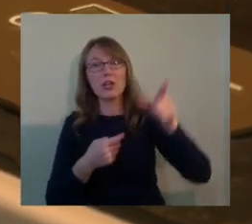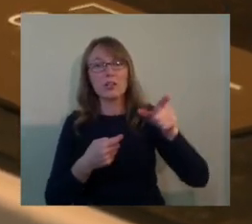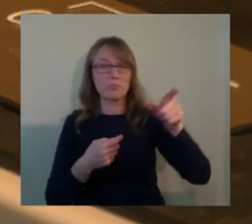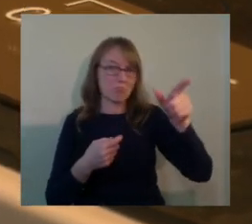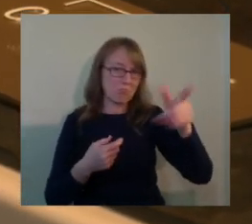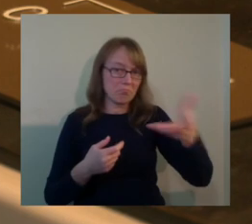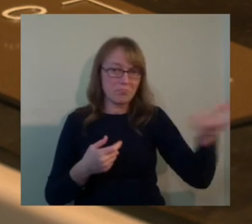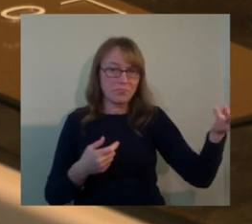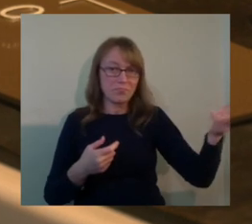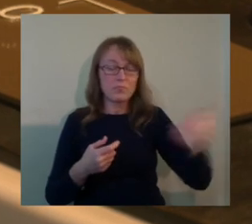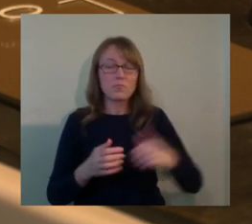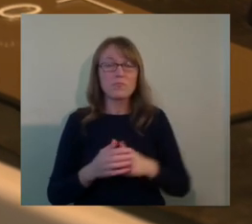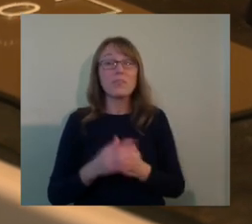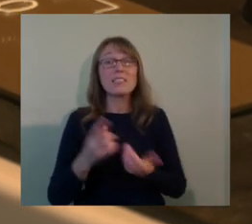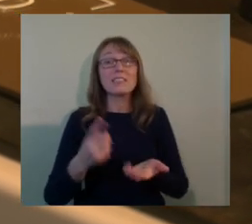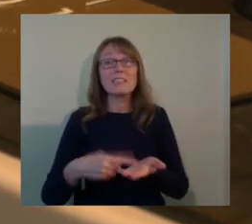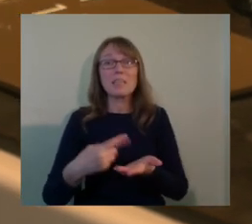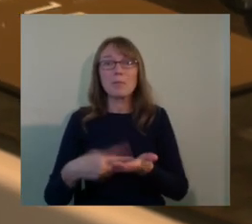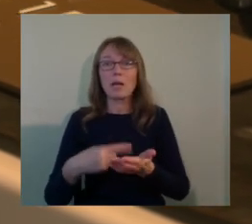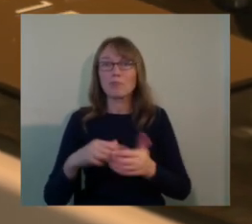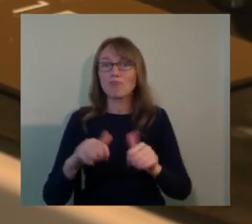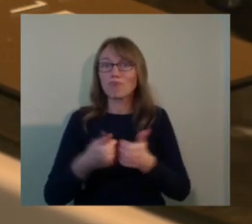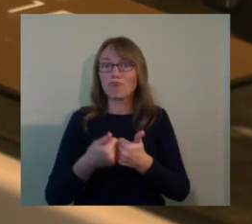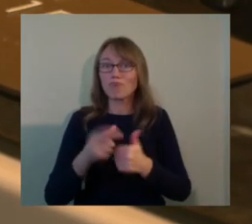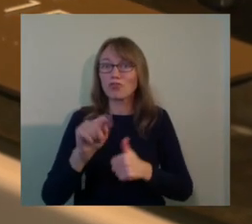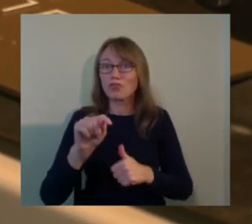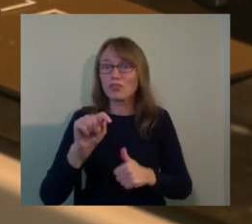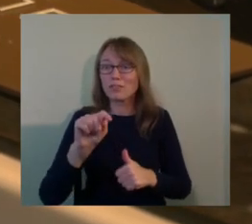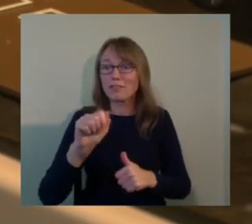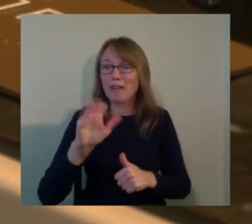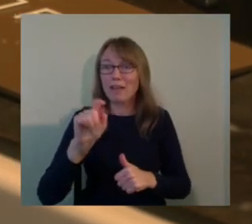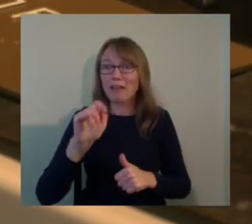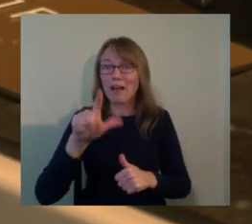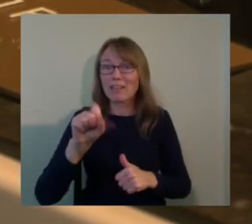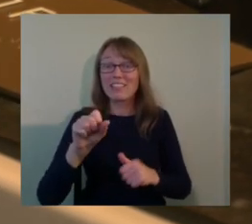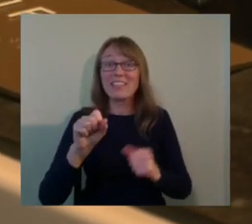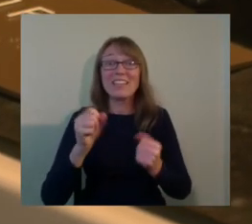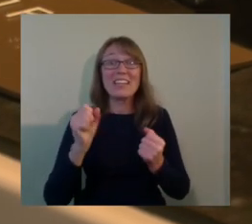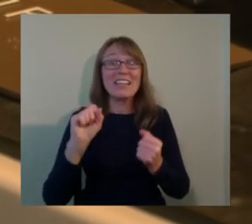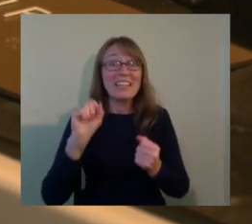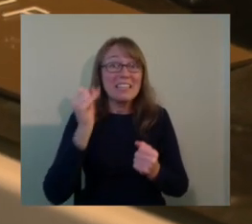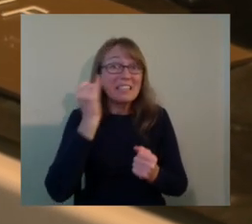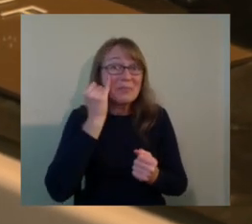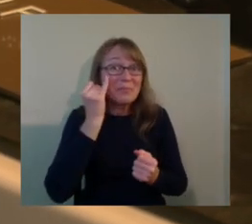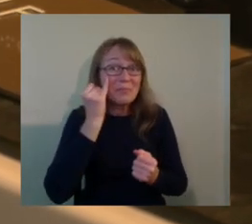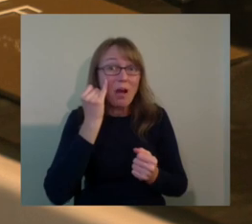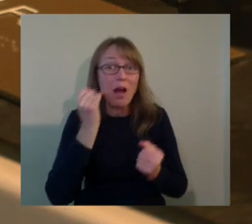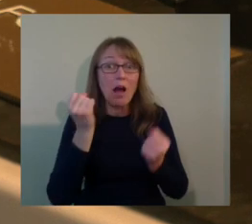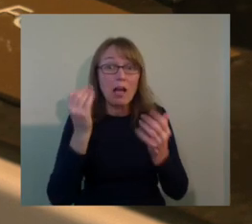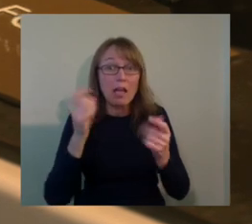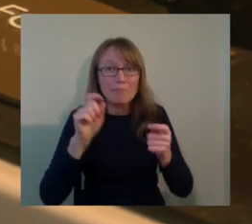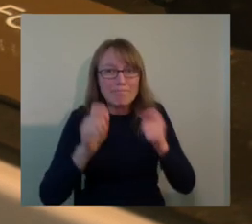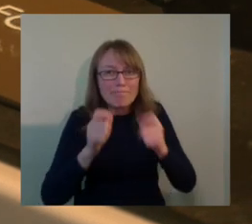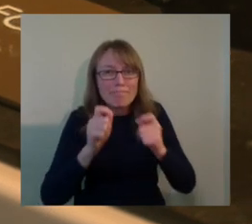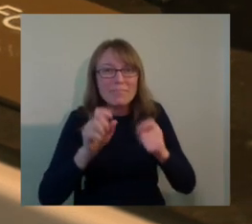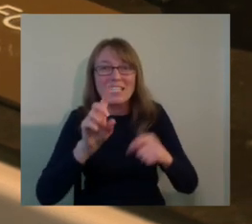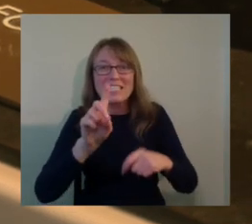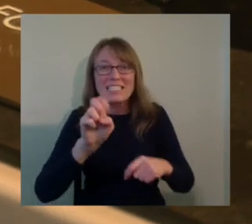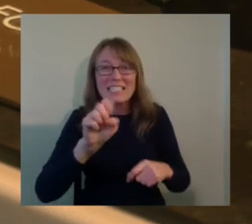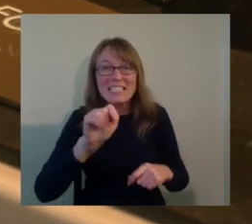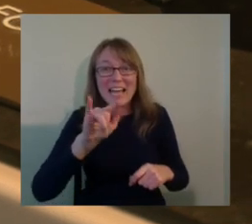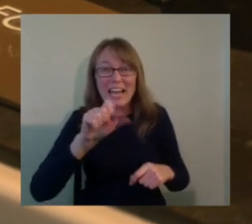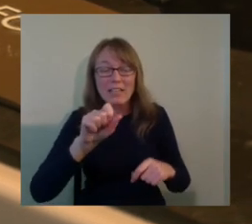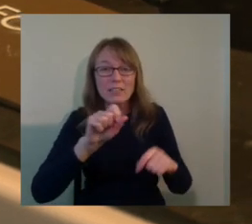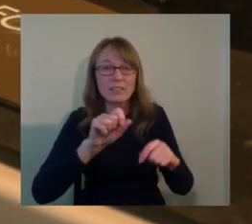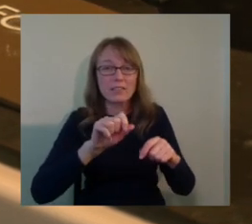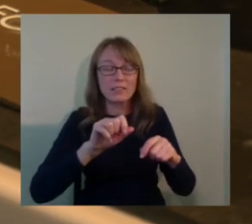too defined, uh, it's hard for a person to understand with their fingers what they're feeling, but this coach seems